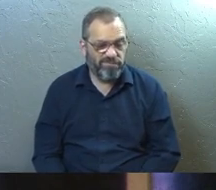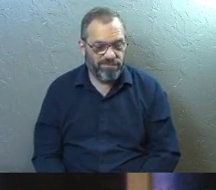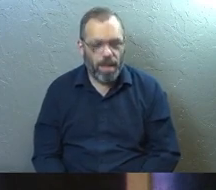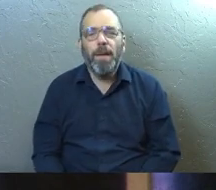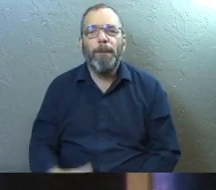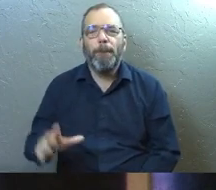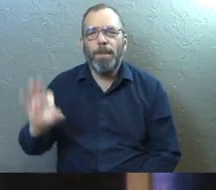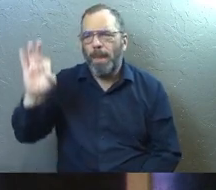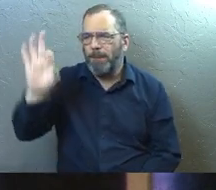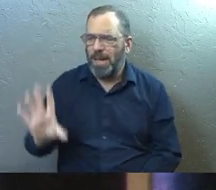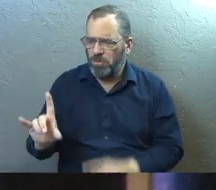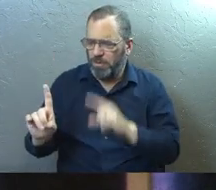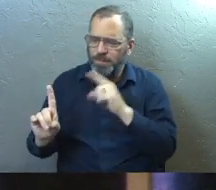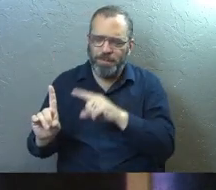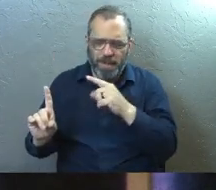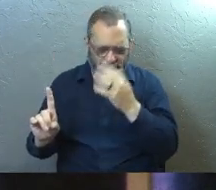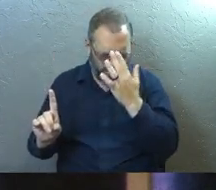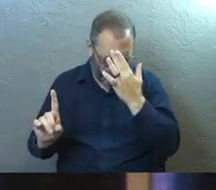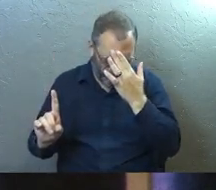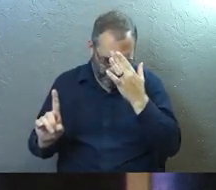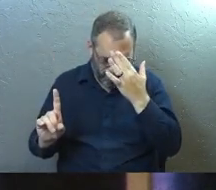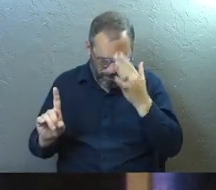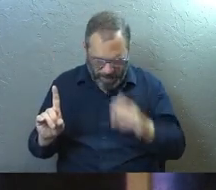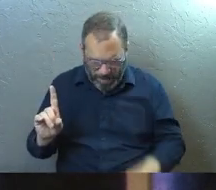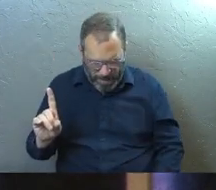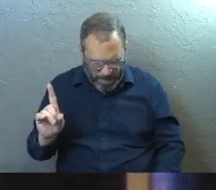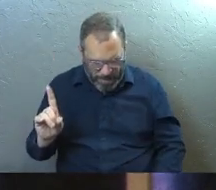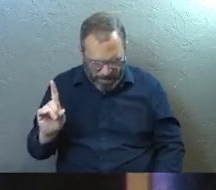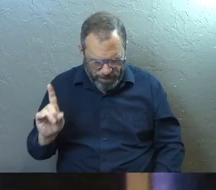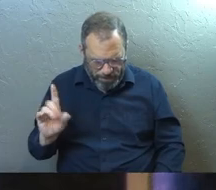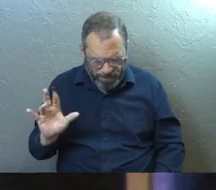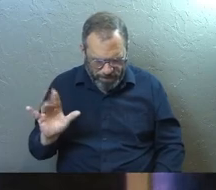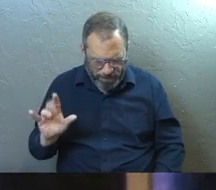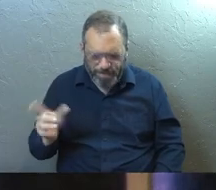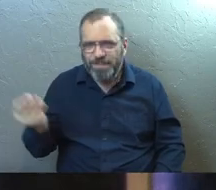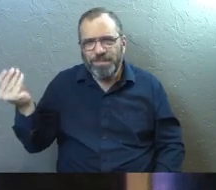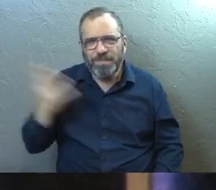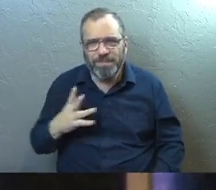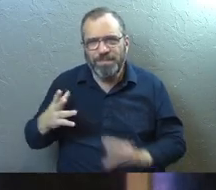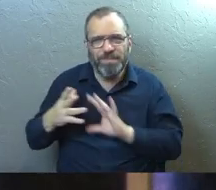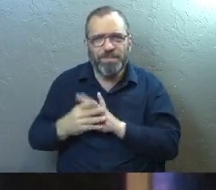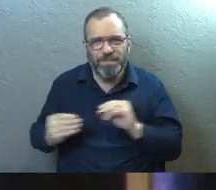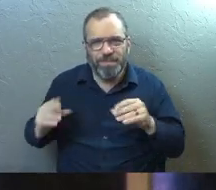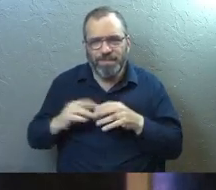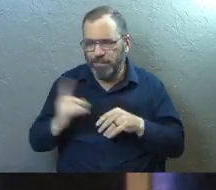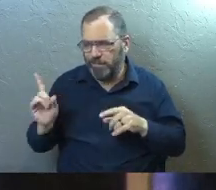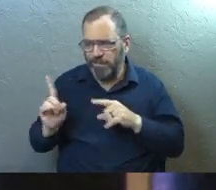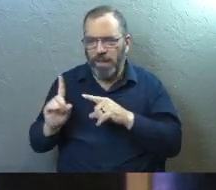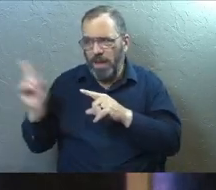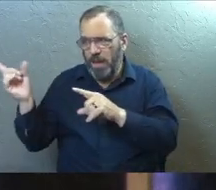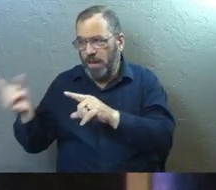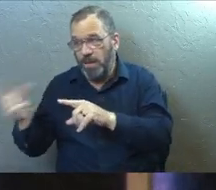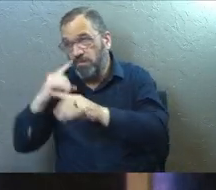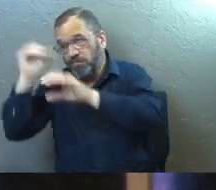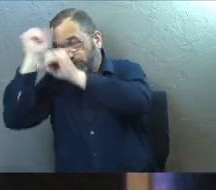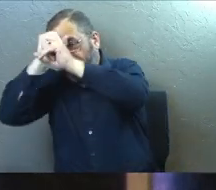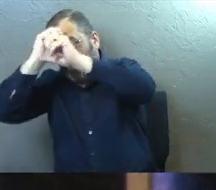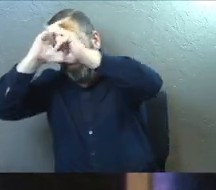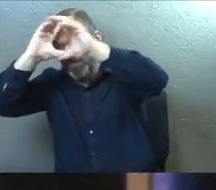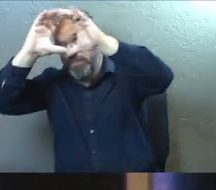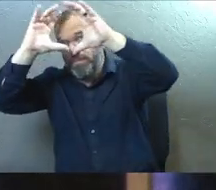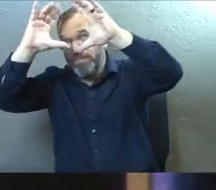There was a pastor that told me this story and he had had this vision from God